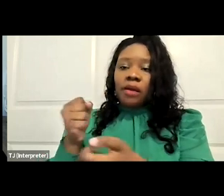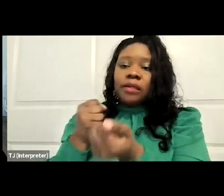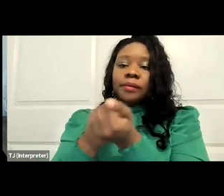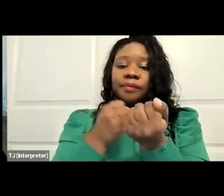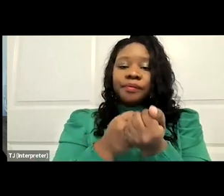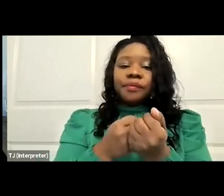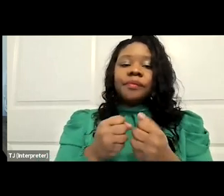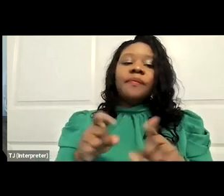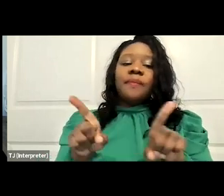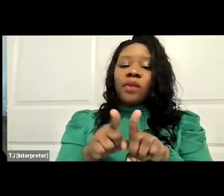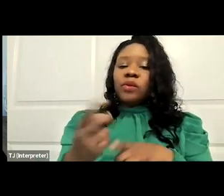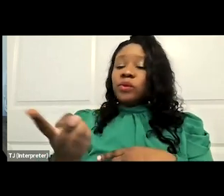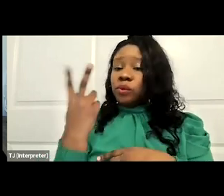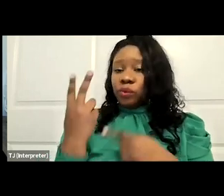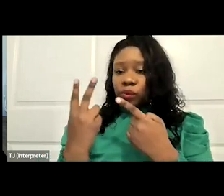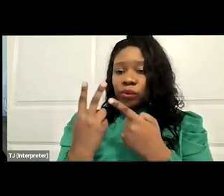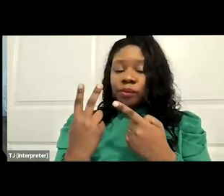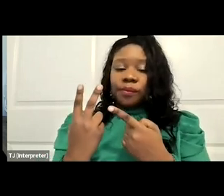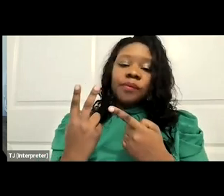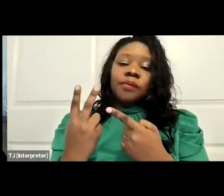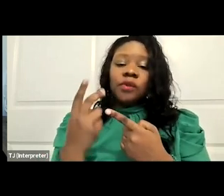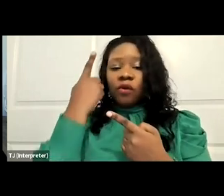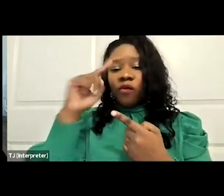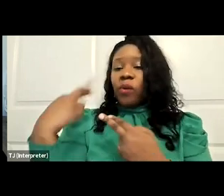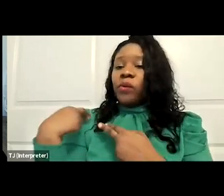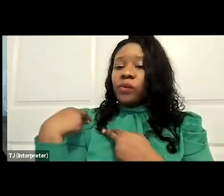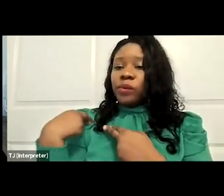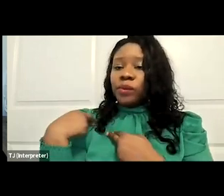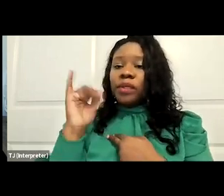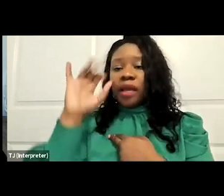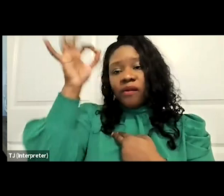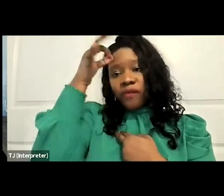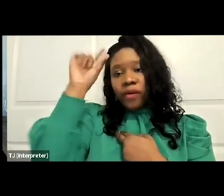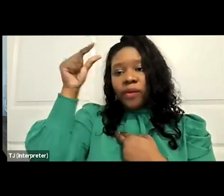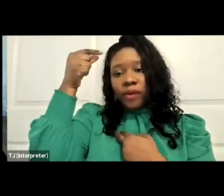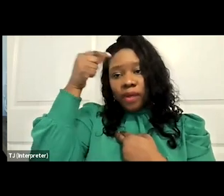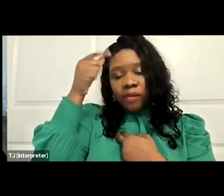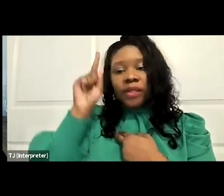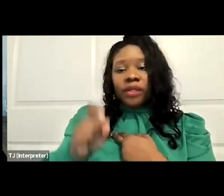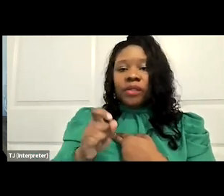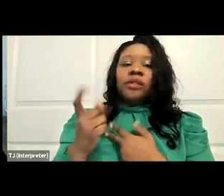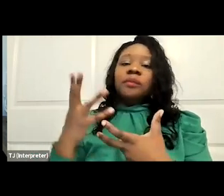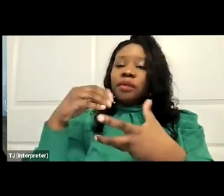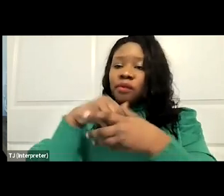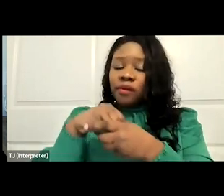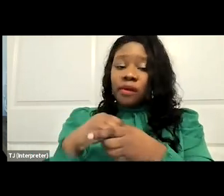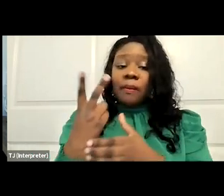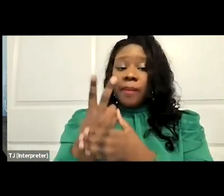in terms of the role that federal government should play, both